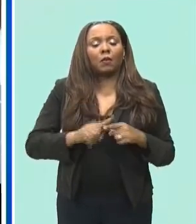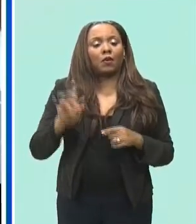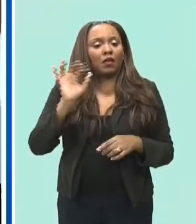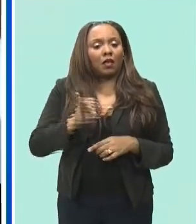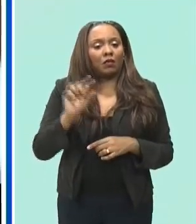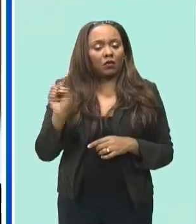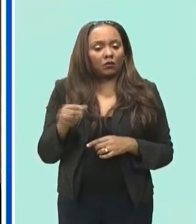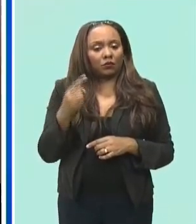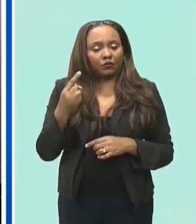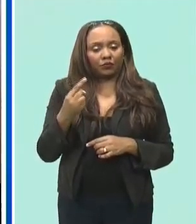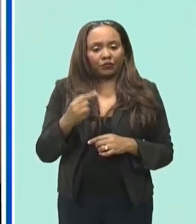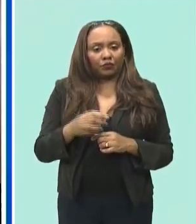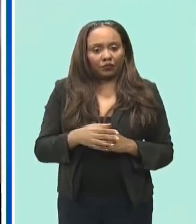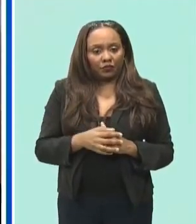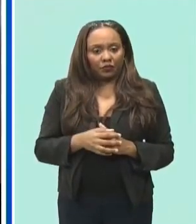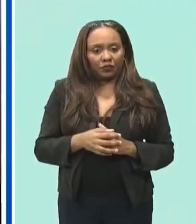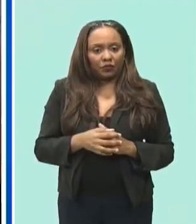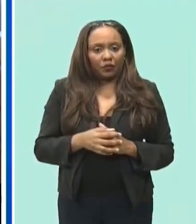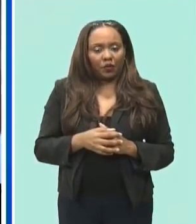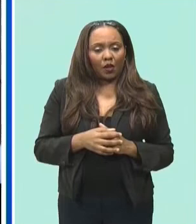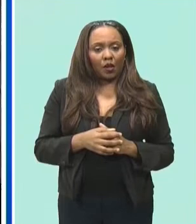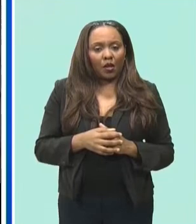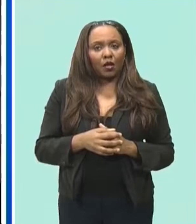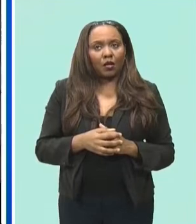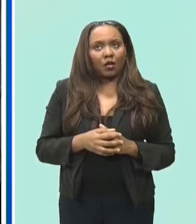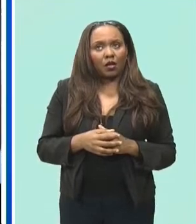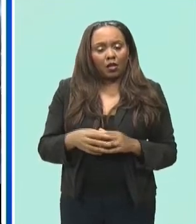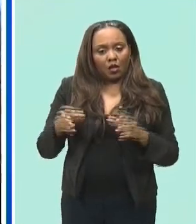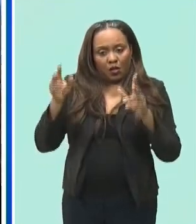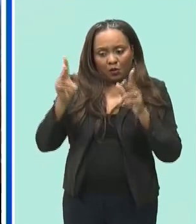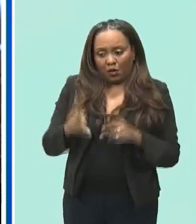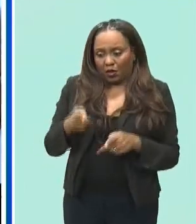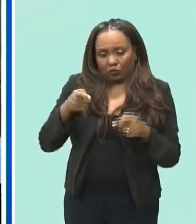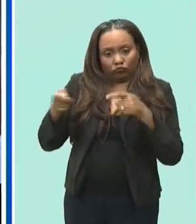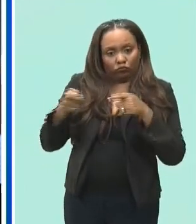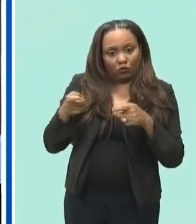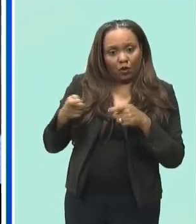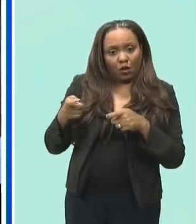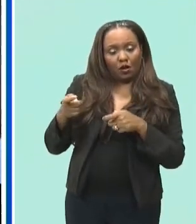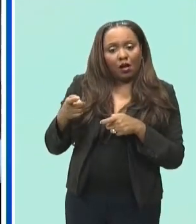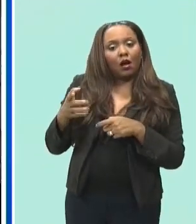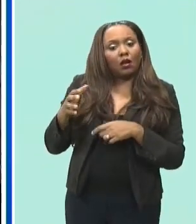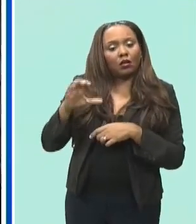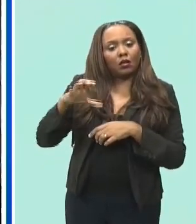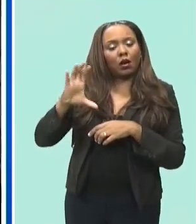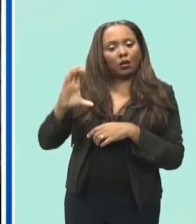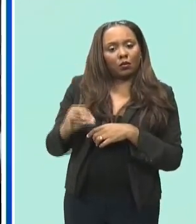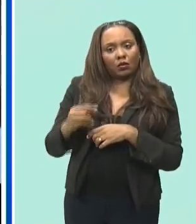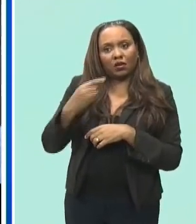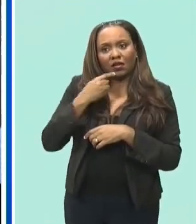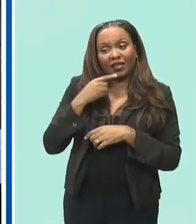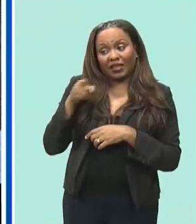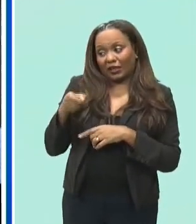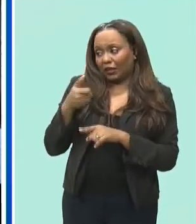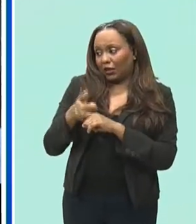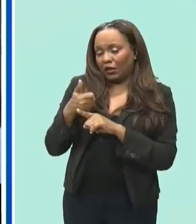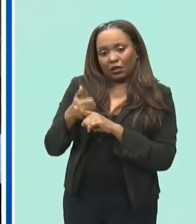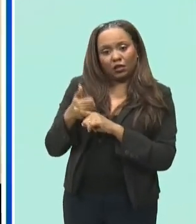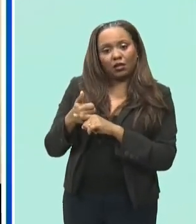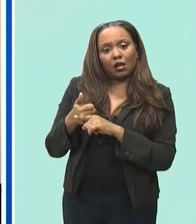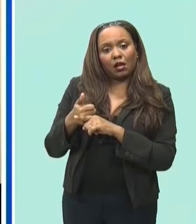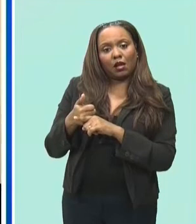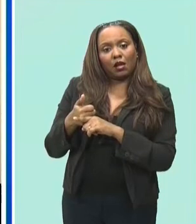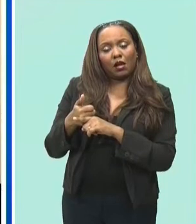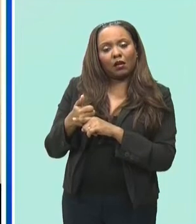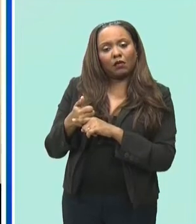william manava the enforcement officer of the st catherine municipal corporation says he too was attacked and injured on the